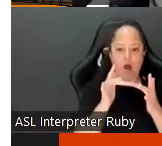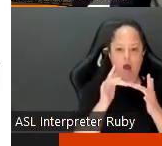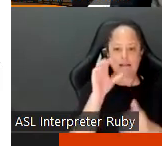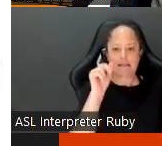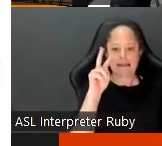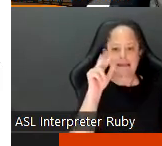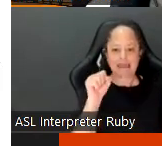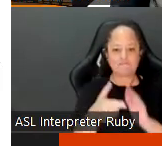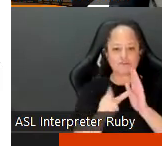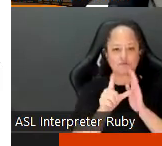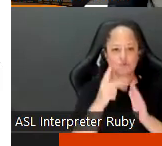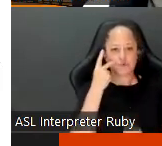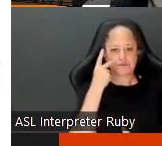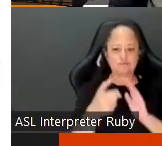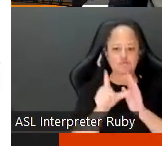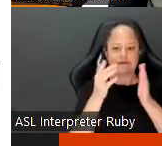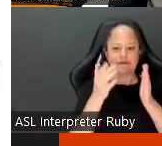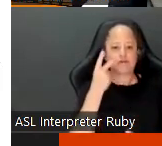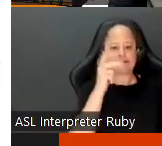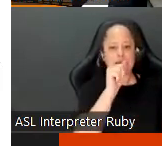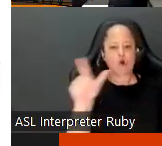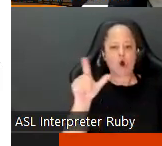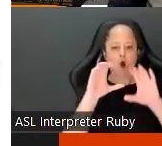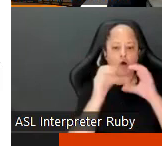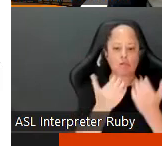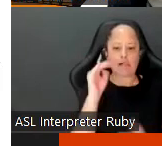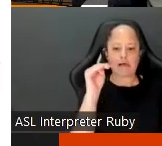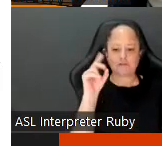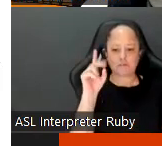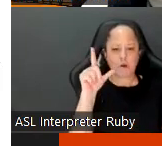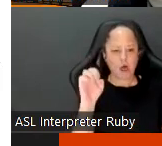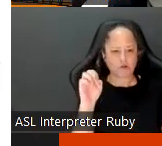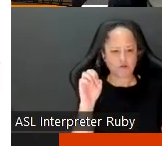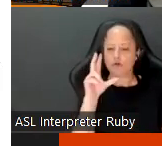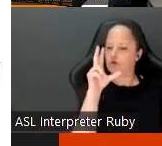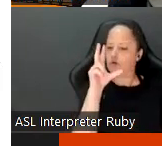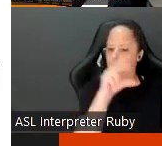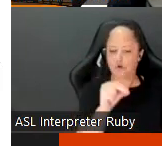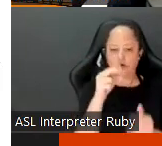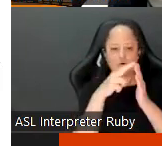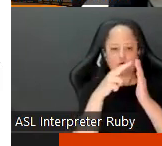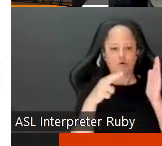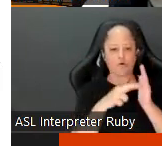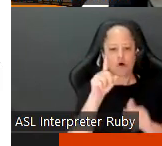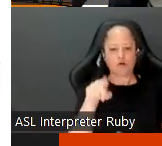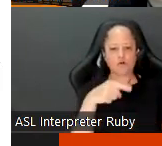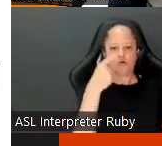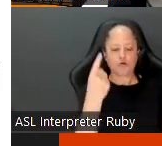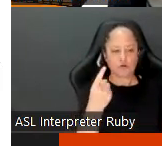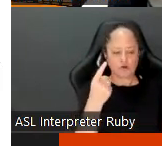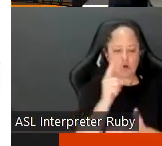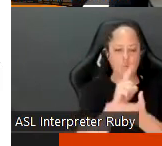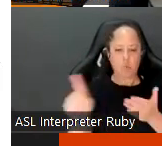can see all of your class modules so again um no the contract only allows reviewers to look at the week under review